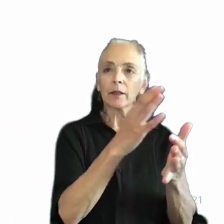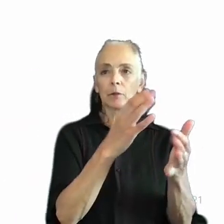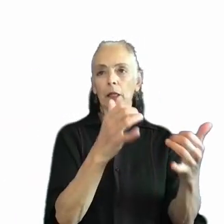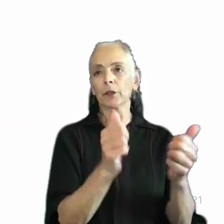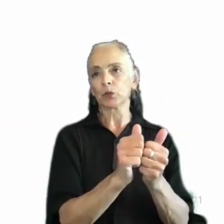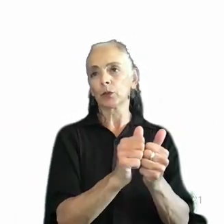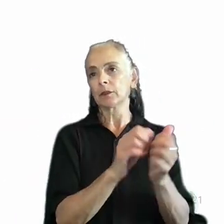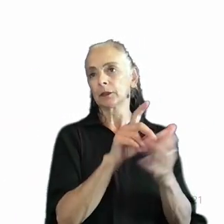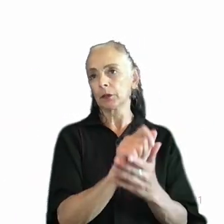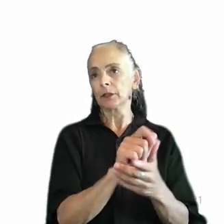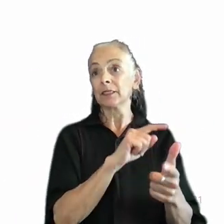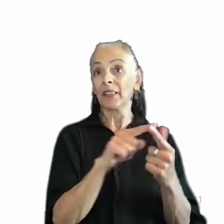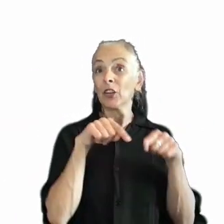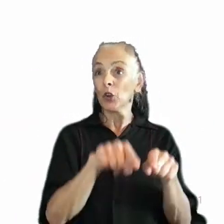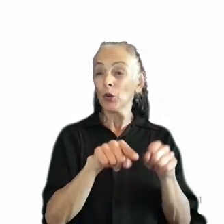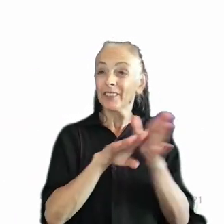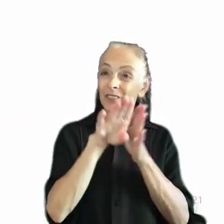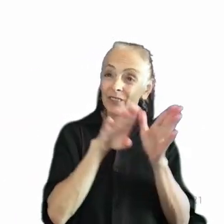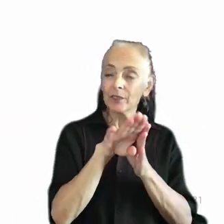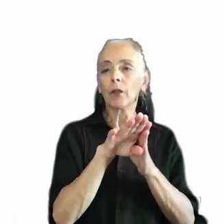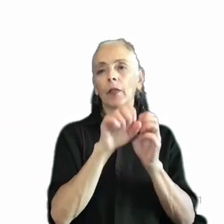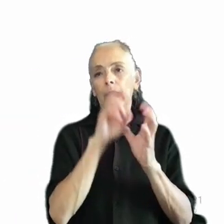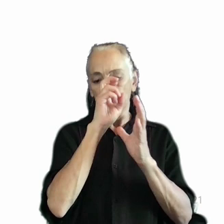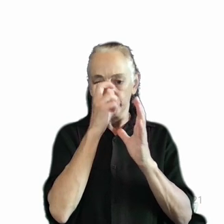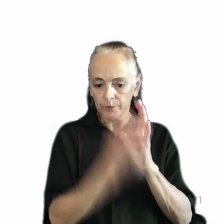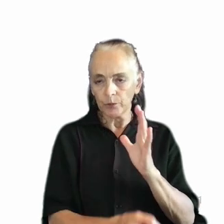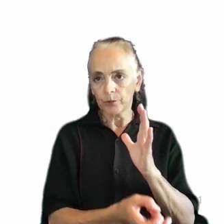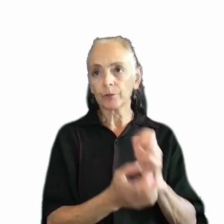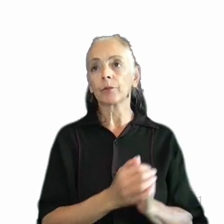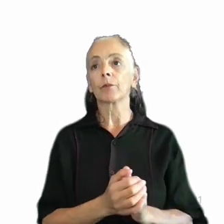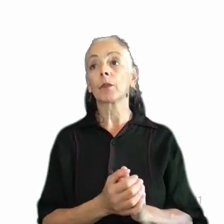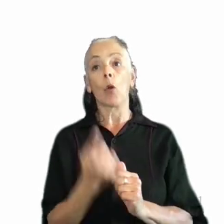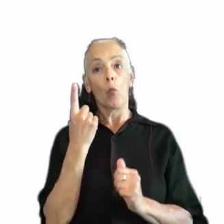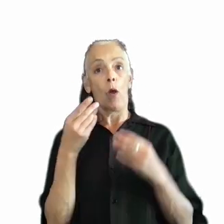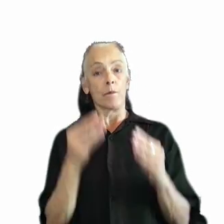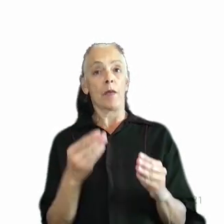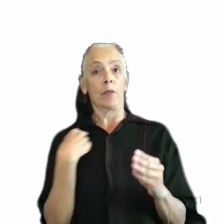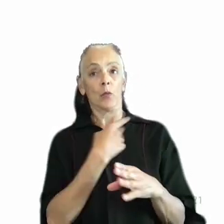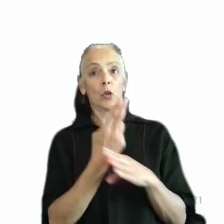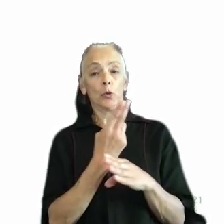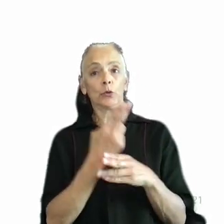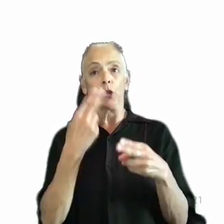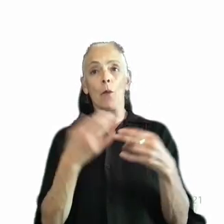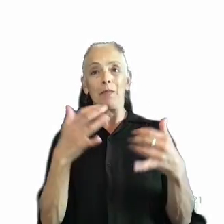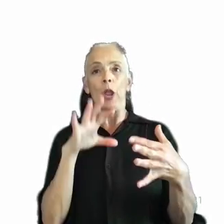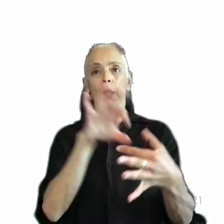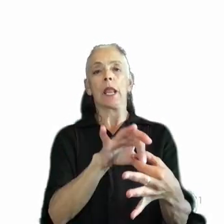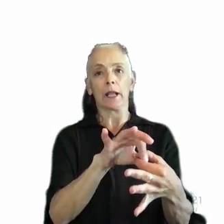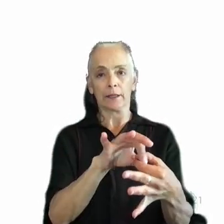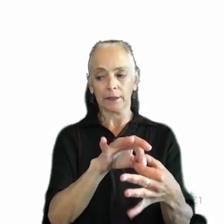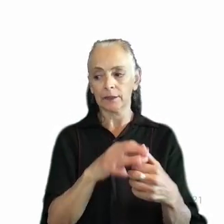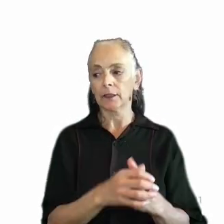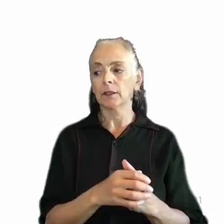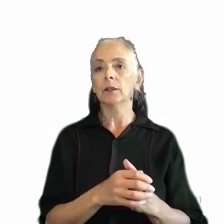development. One of those methods is called Player Connects. In Player Connects, we connect between